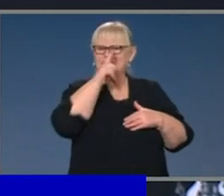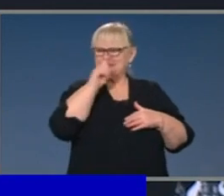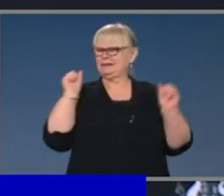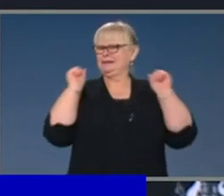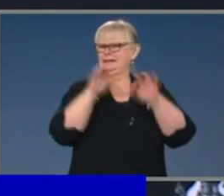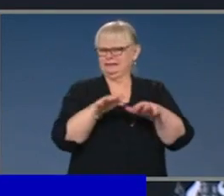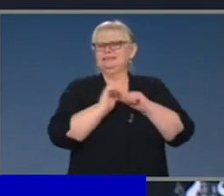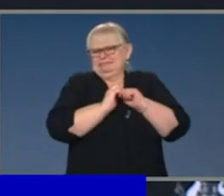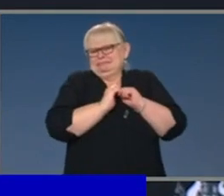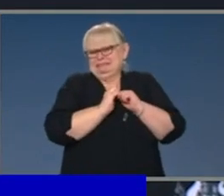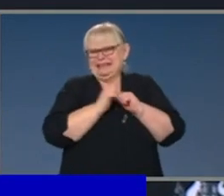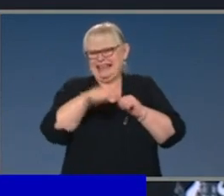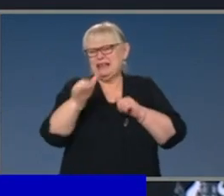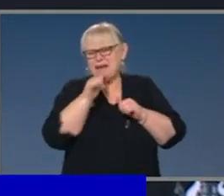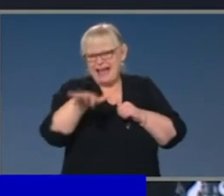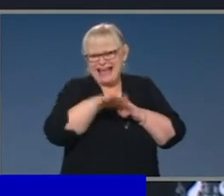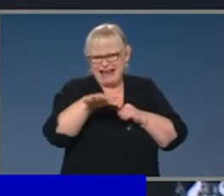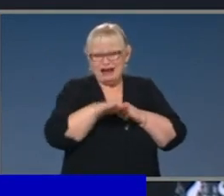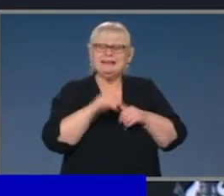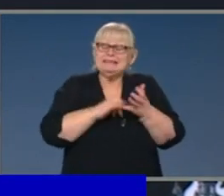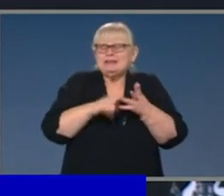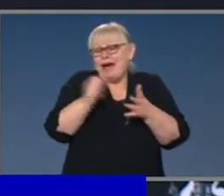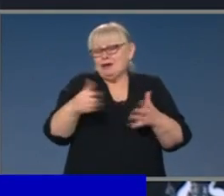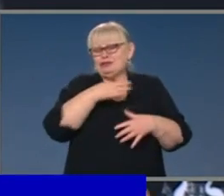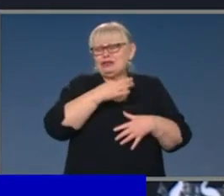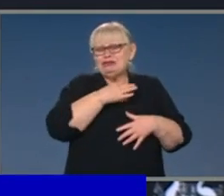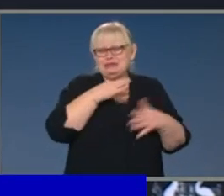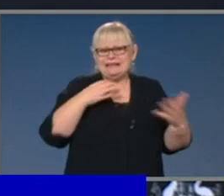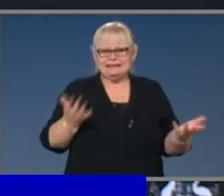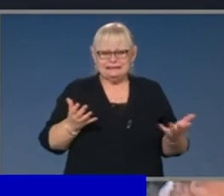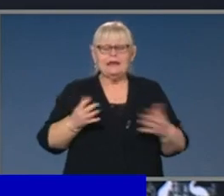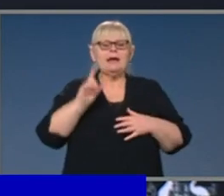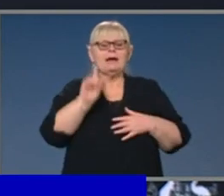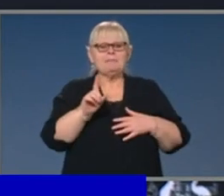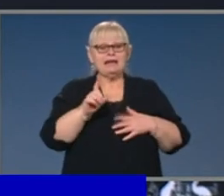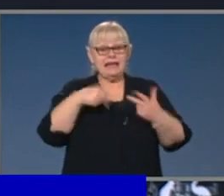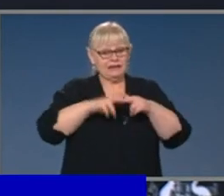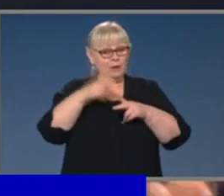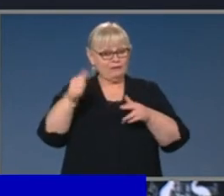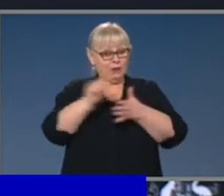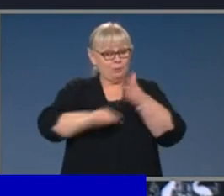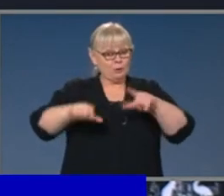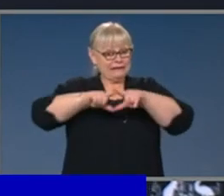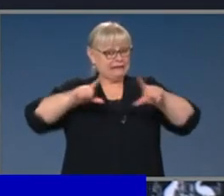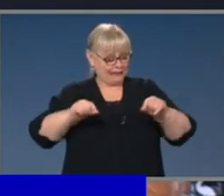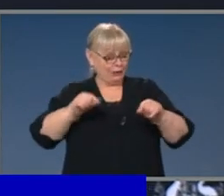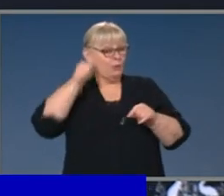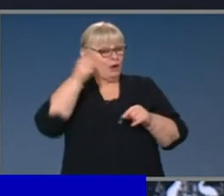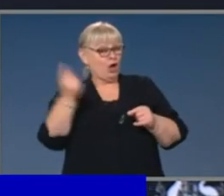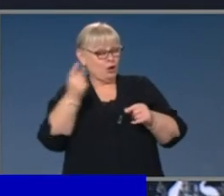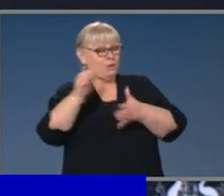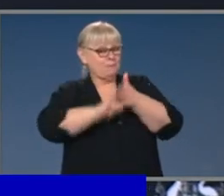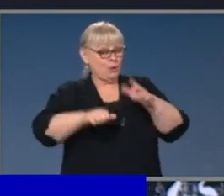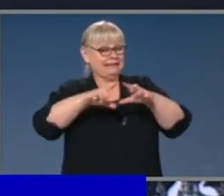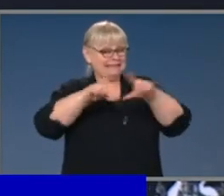and gather, and that obviously presents risk. But when we're talking about people who have bought a ticket, so we know who's bought a ticket, we know